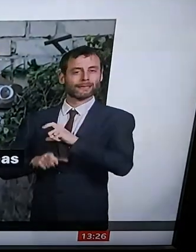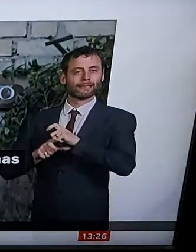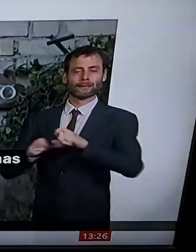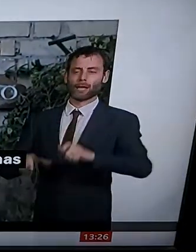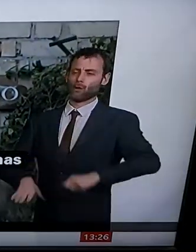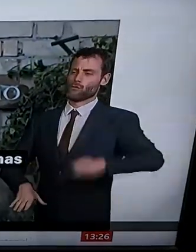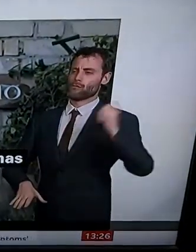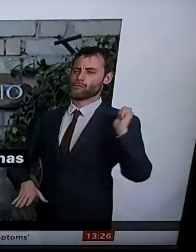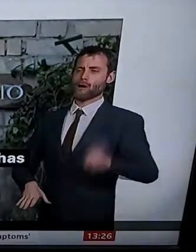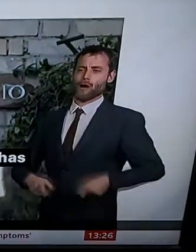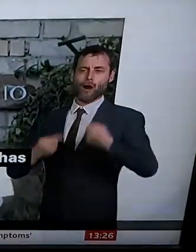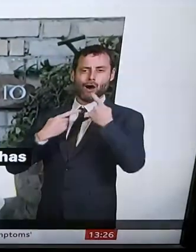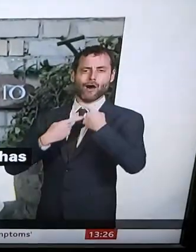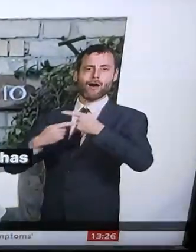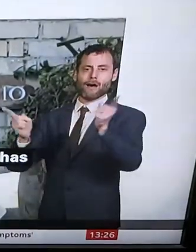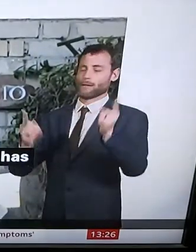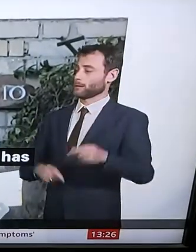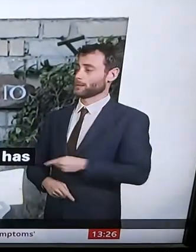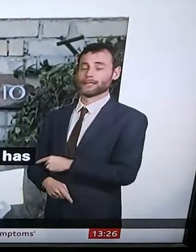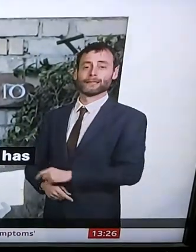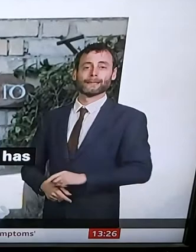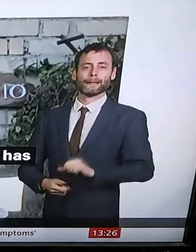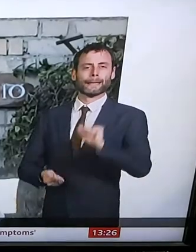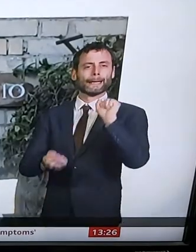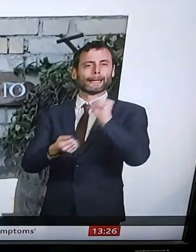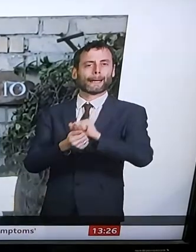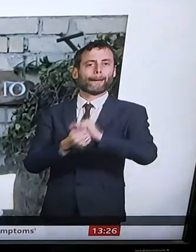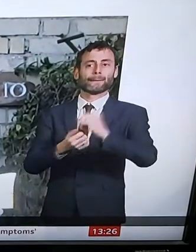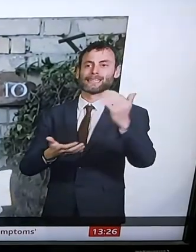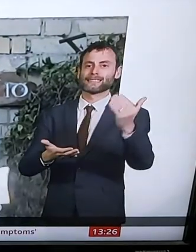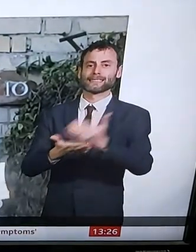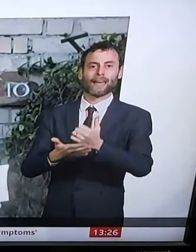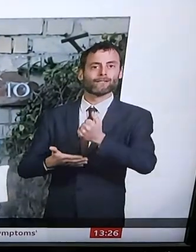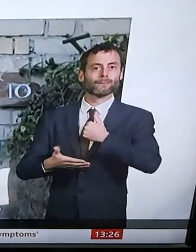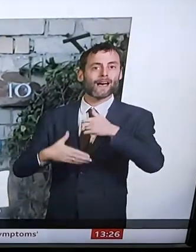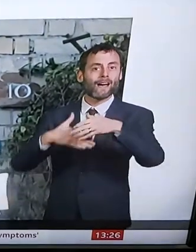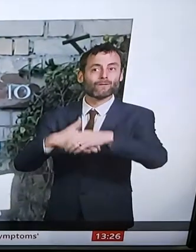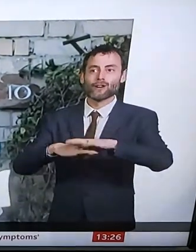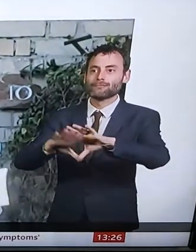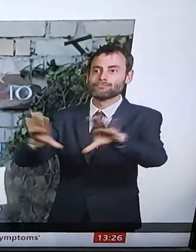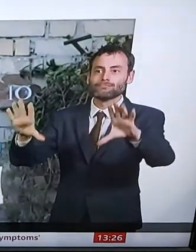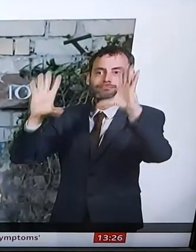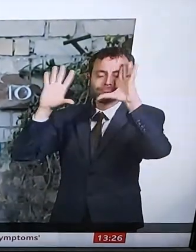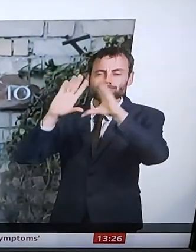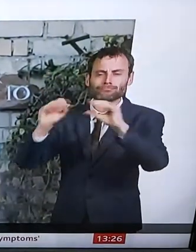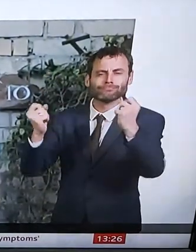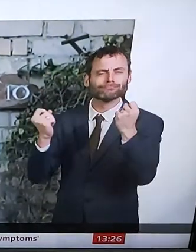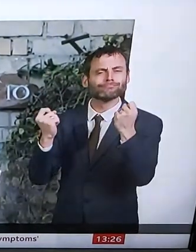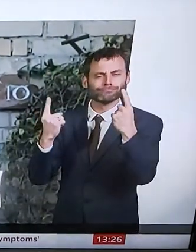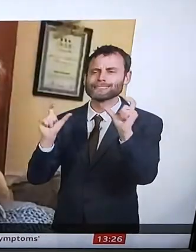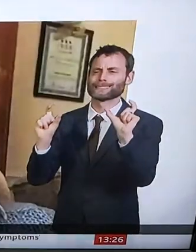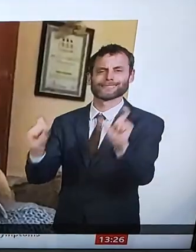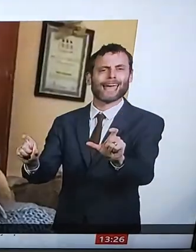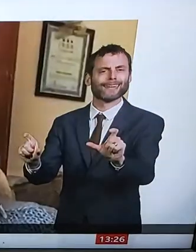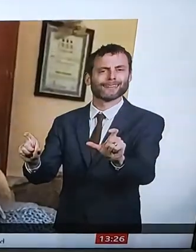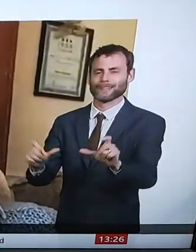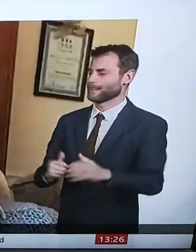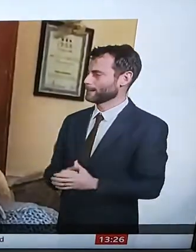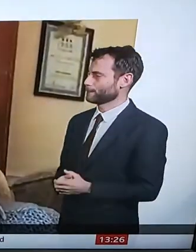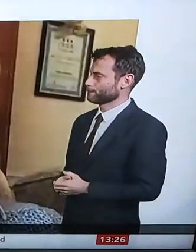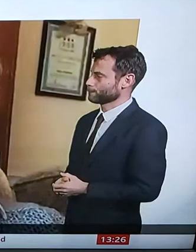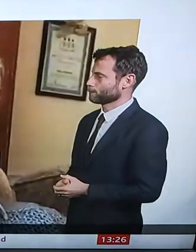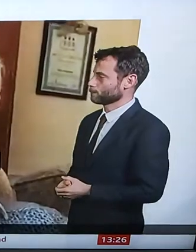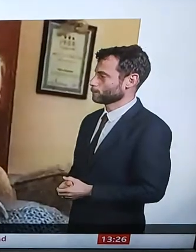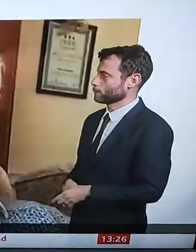a message to deliver. Stay safe, OK? You know it makes sense. It's